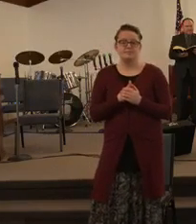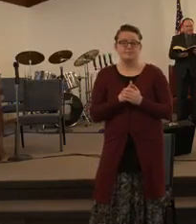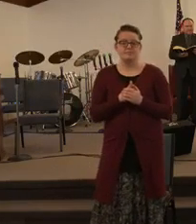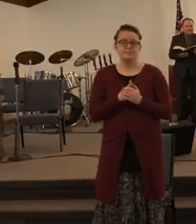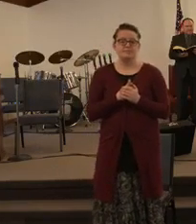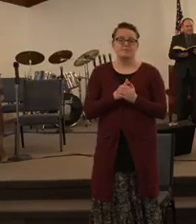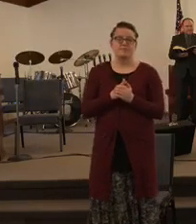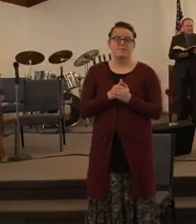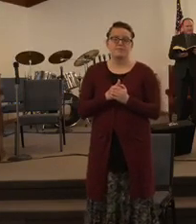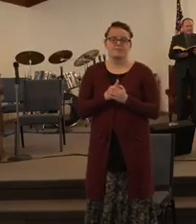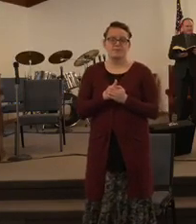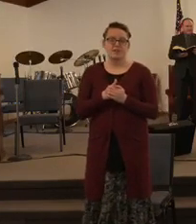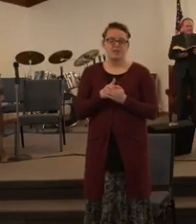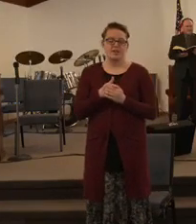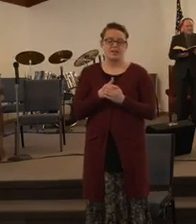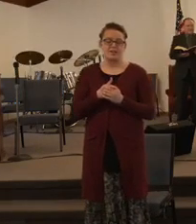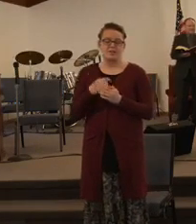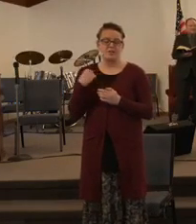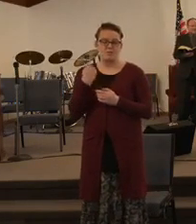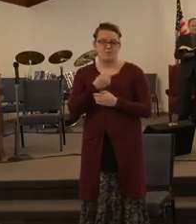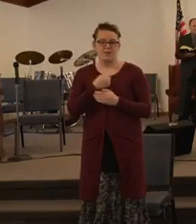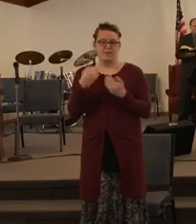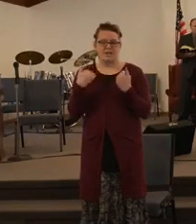and I'm going to call them church family,